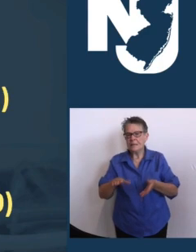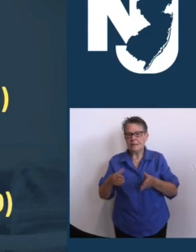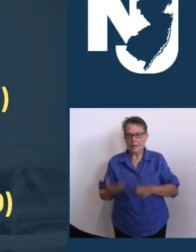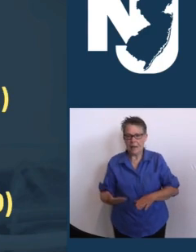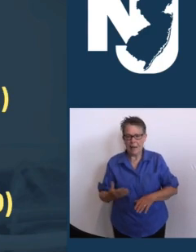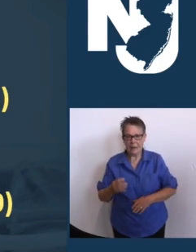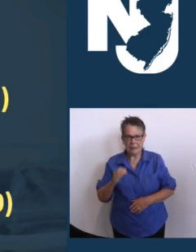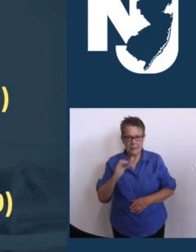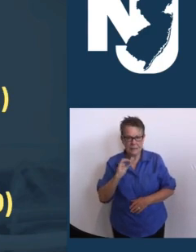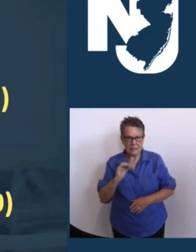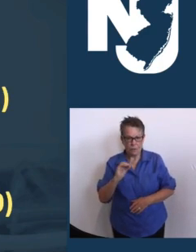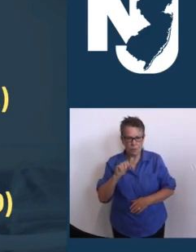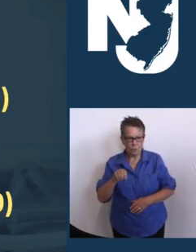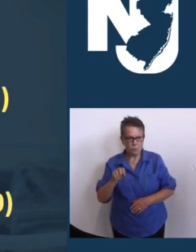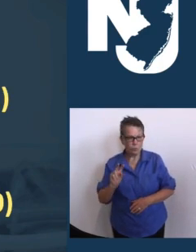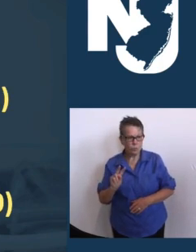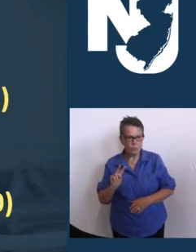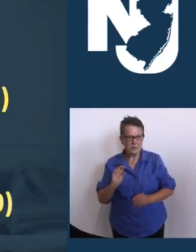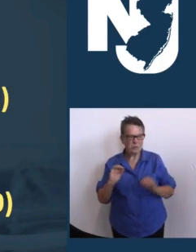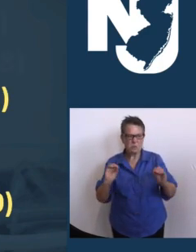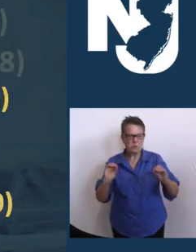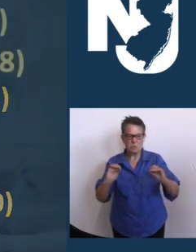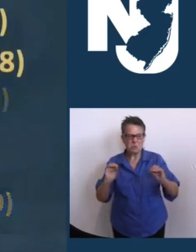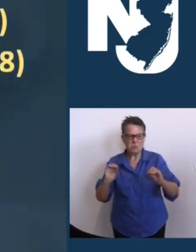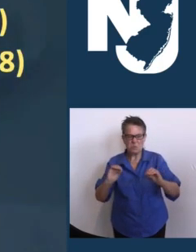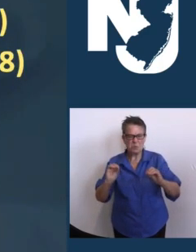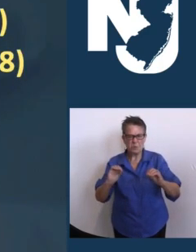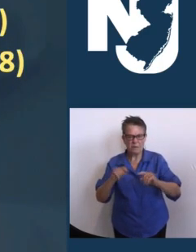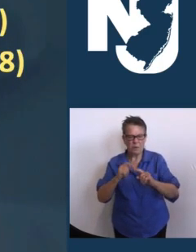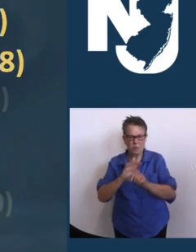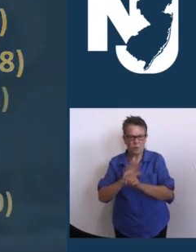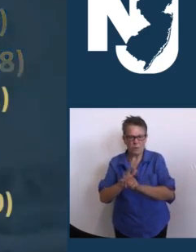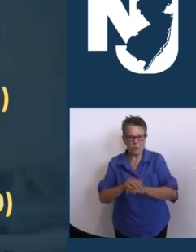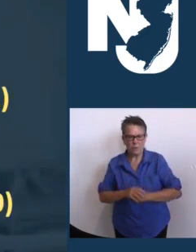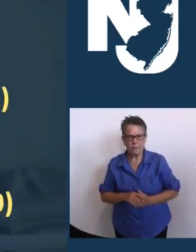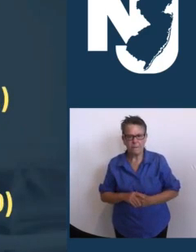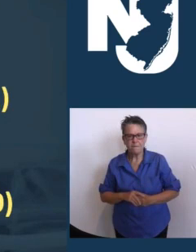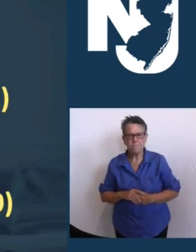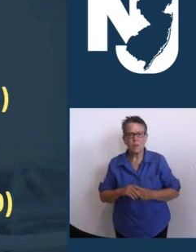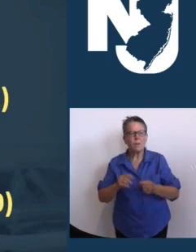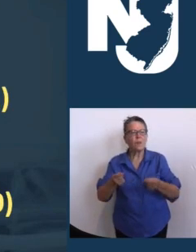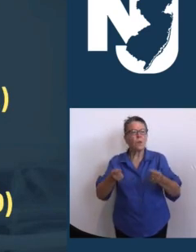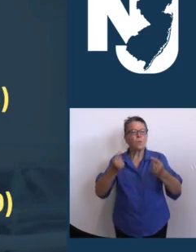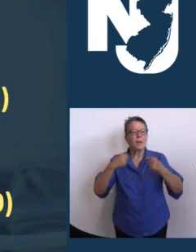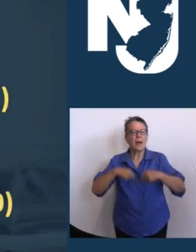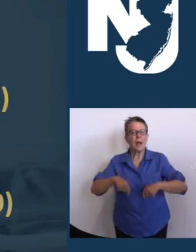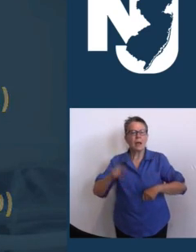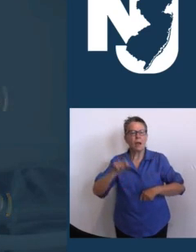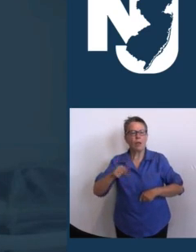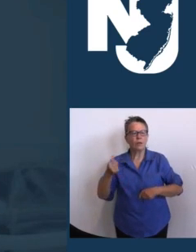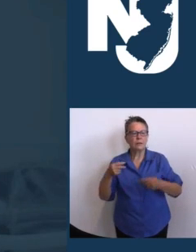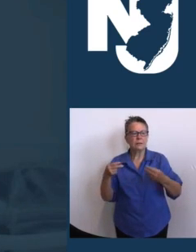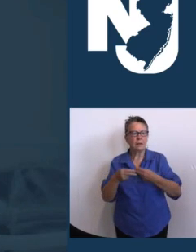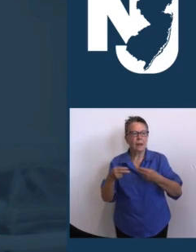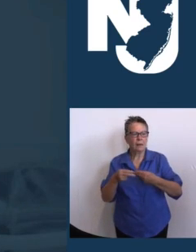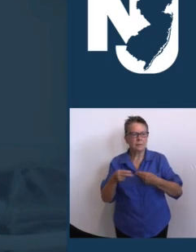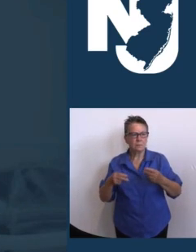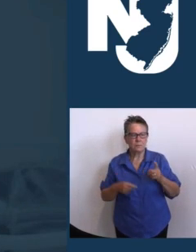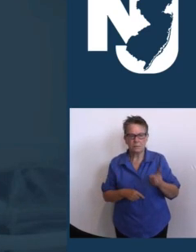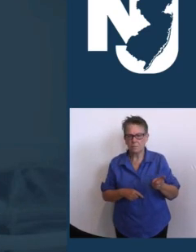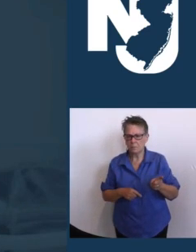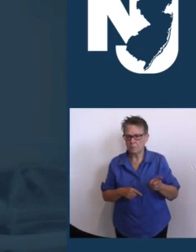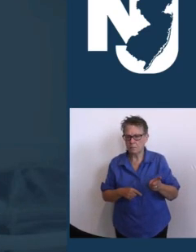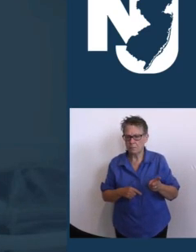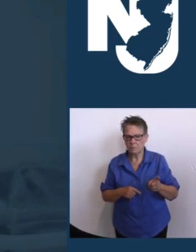So – and then if you go back, Mahan, to the slide before, if you could go back. There you go.